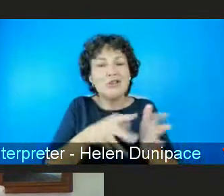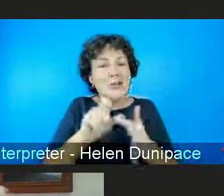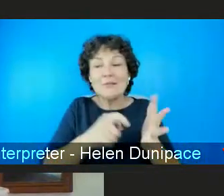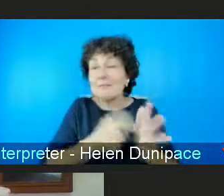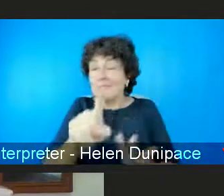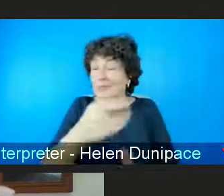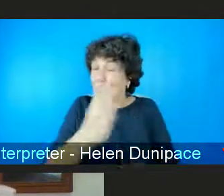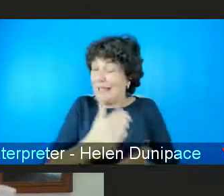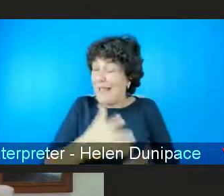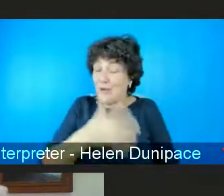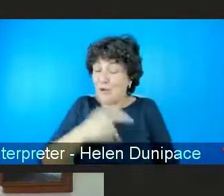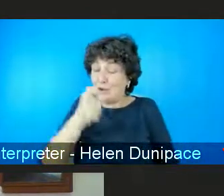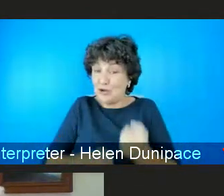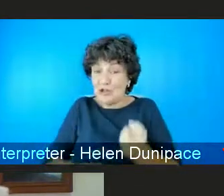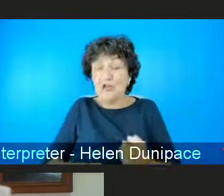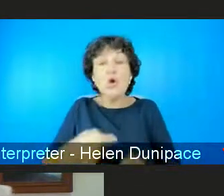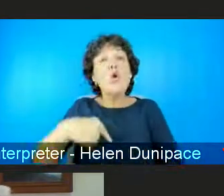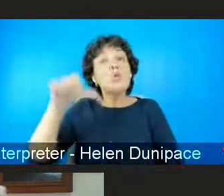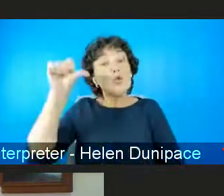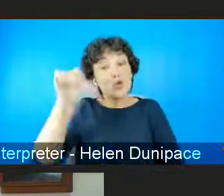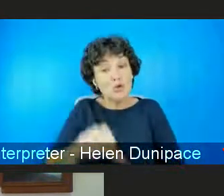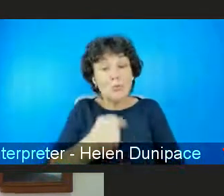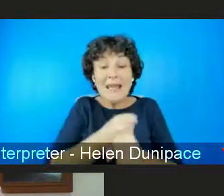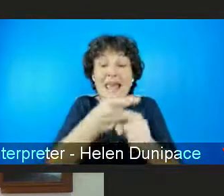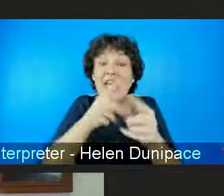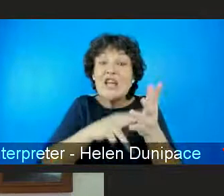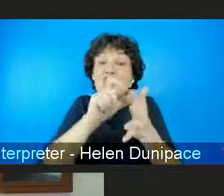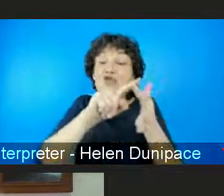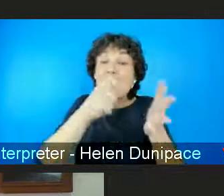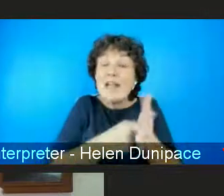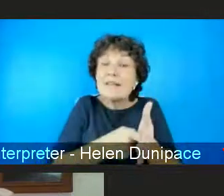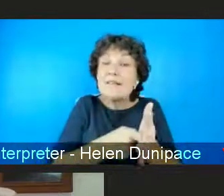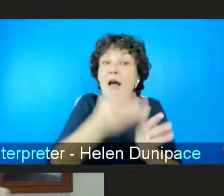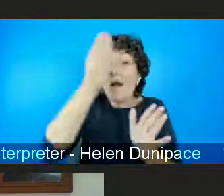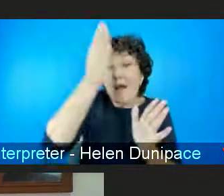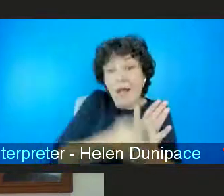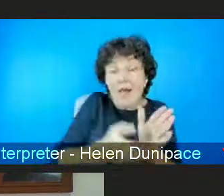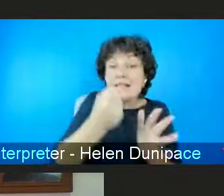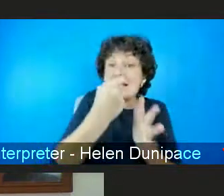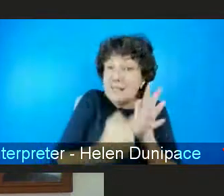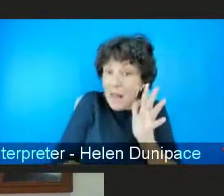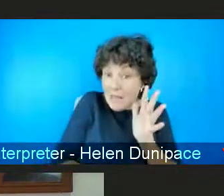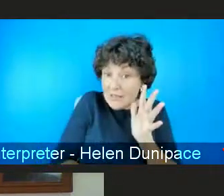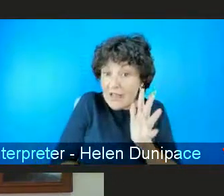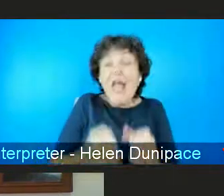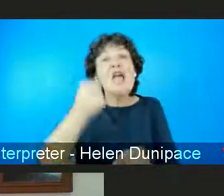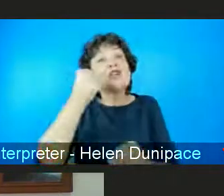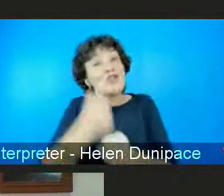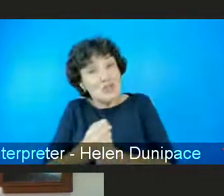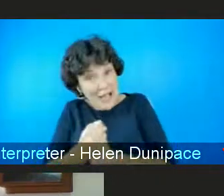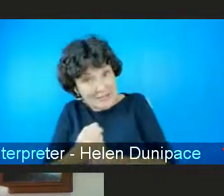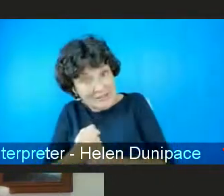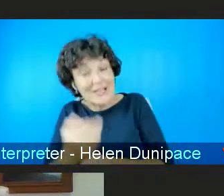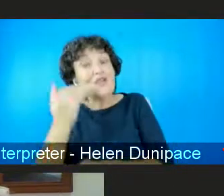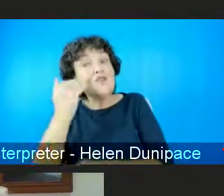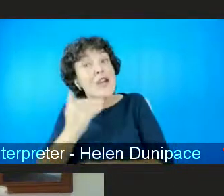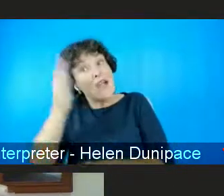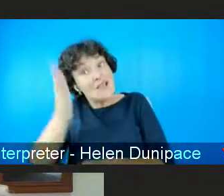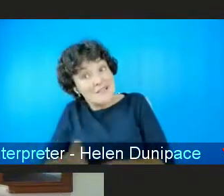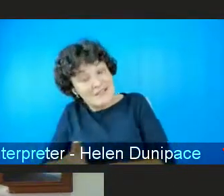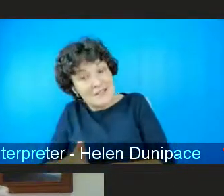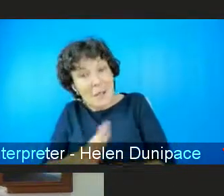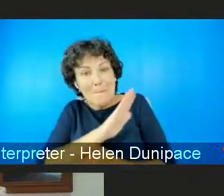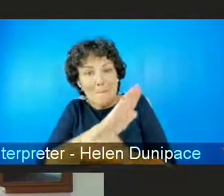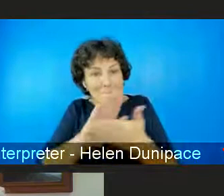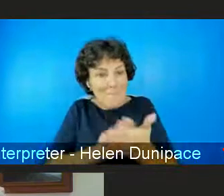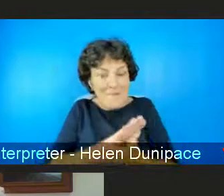so that it was gender and disability and gender and race and then and then and then race and disability and do you know what i mean so that there